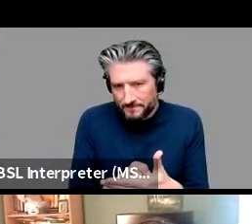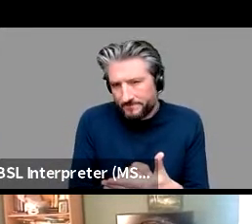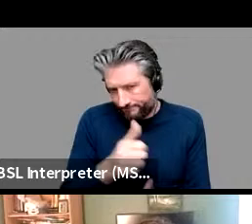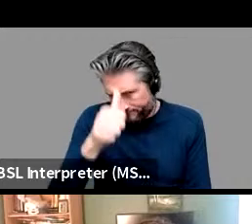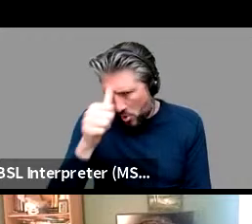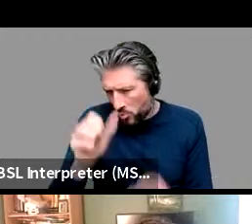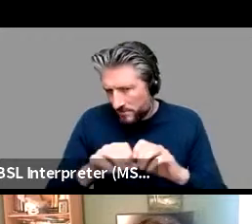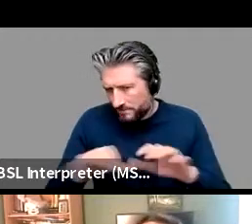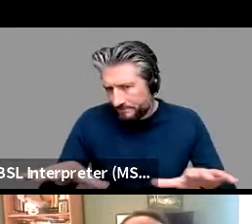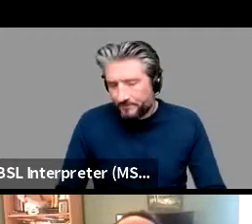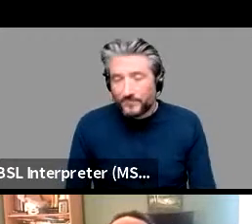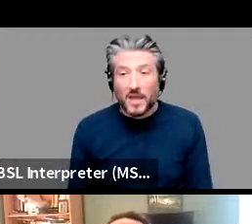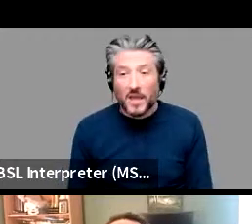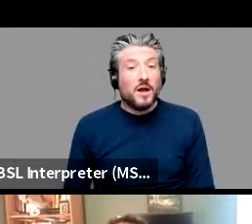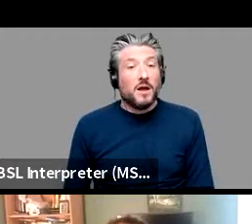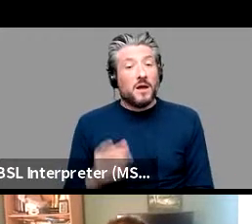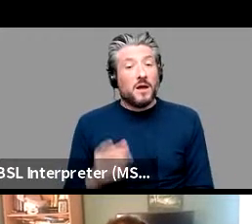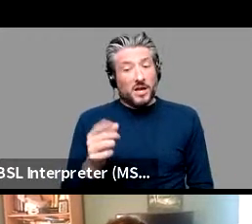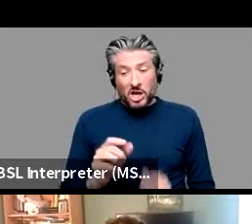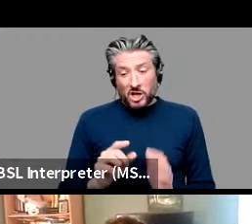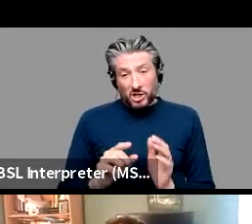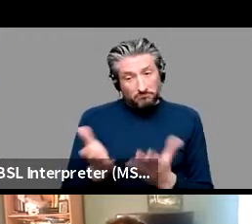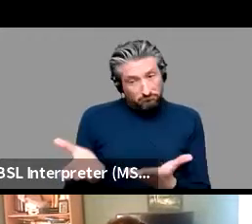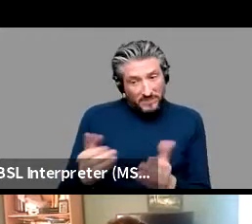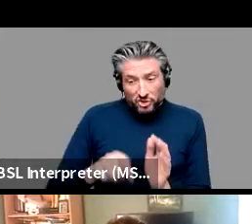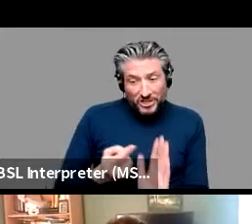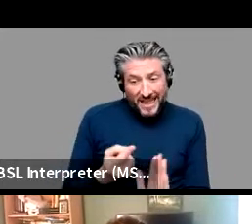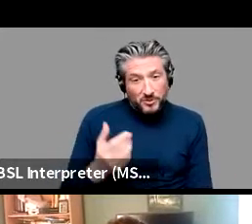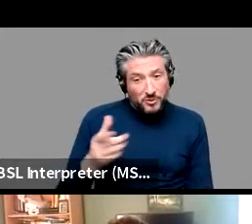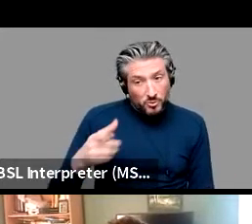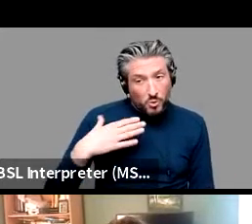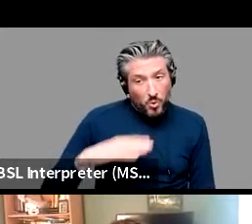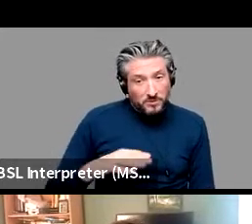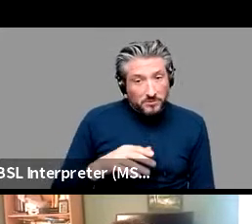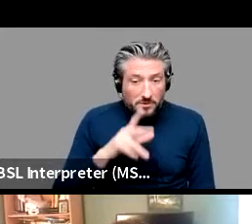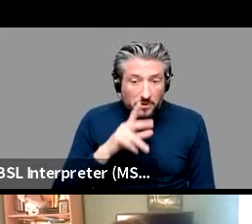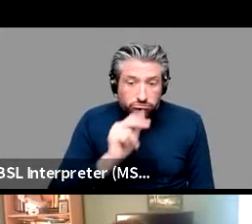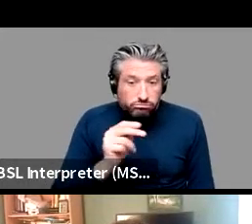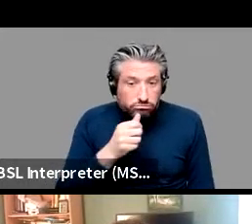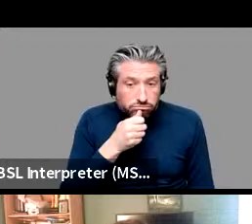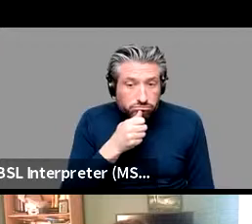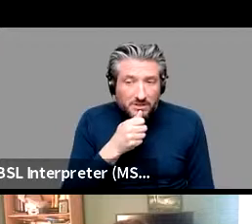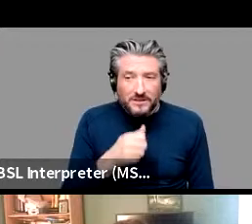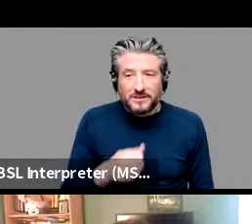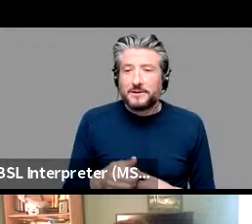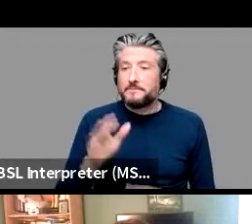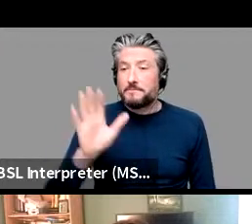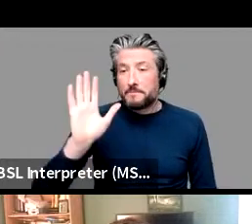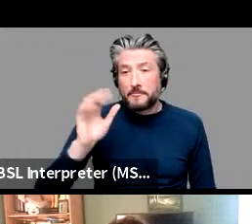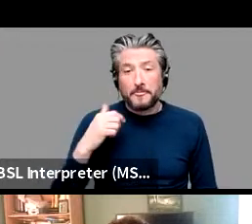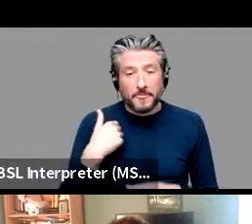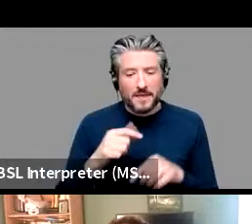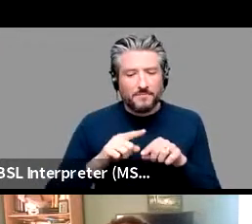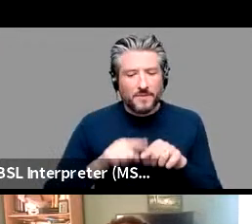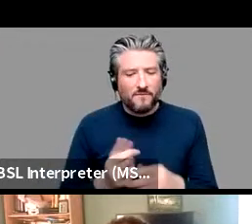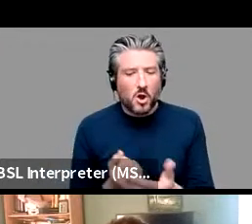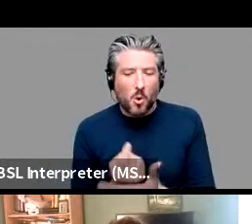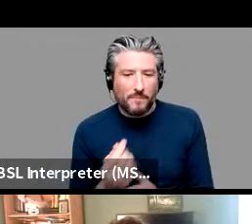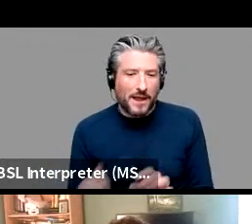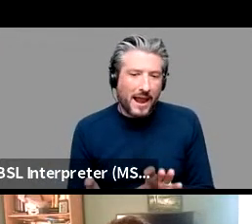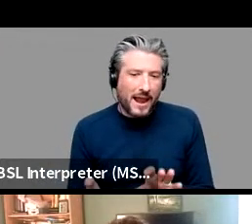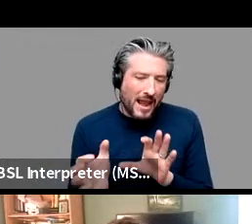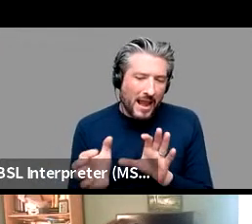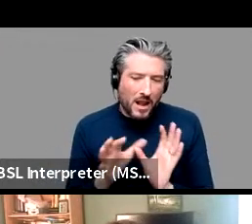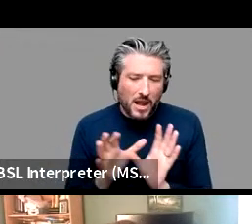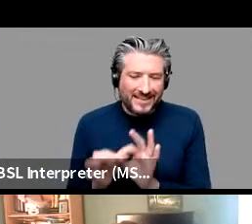um jeanette do you want to jump in i see you turn off your mic turn on your mic yeah i had um i wanted a follow-up thing from from from adele's point because i